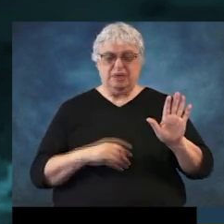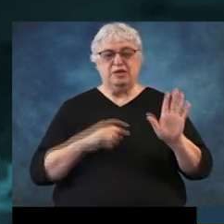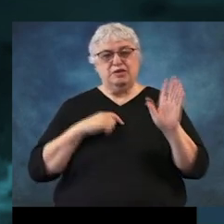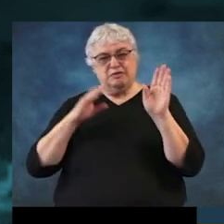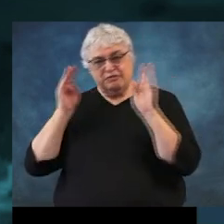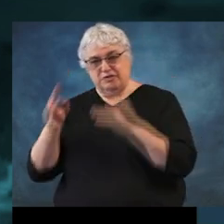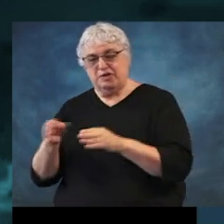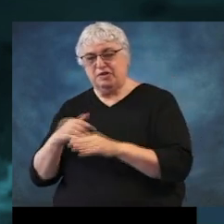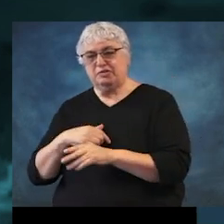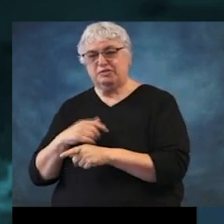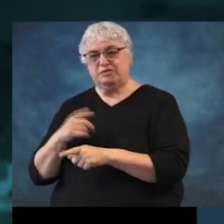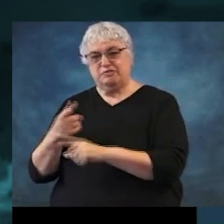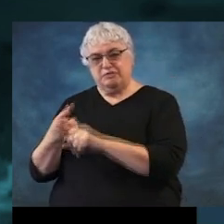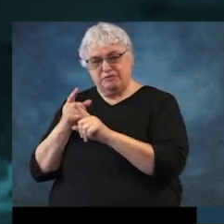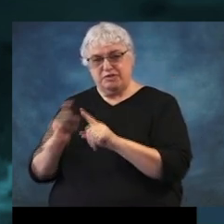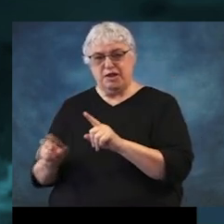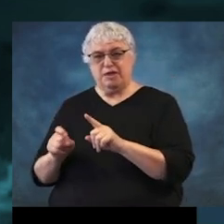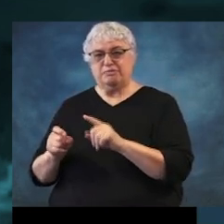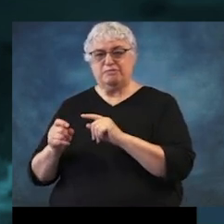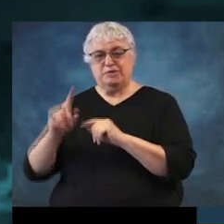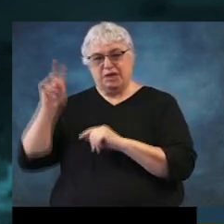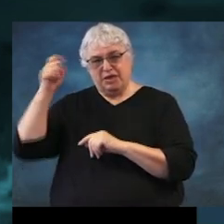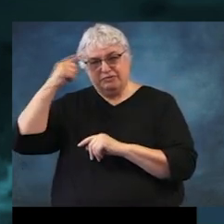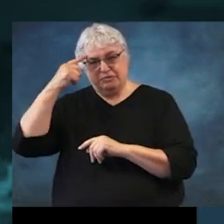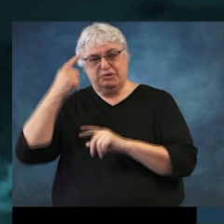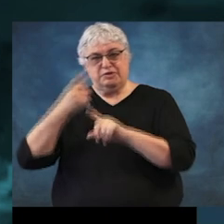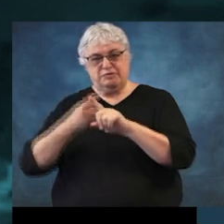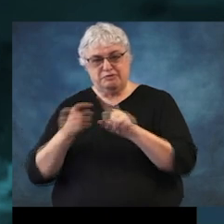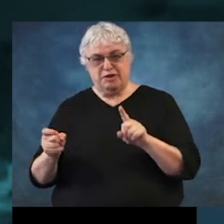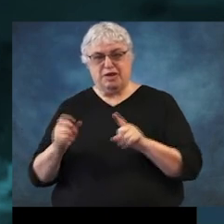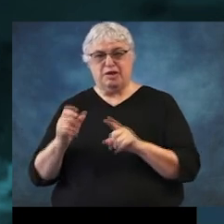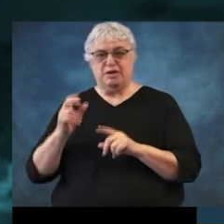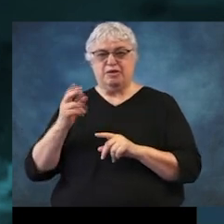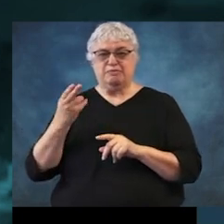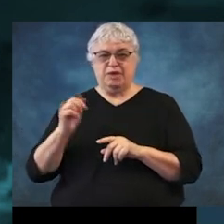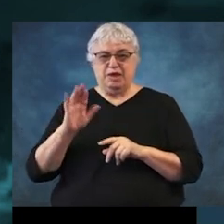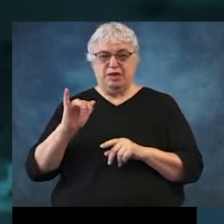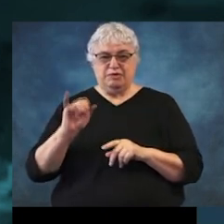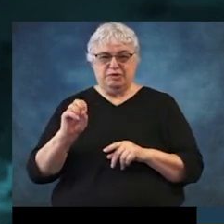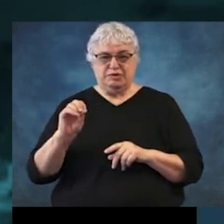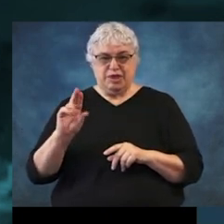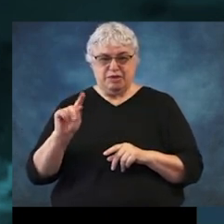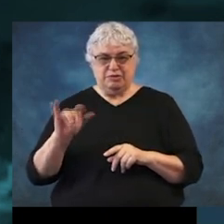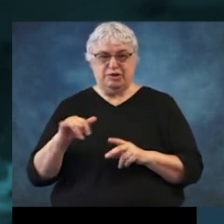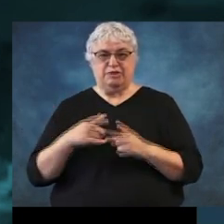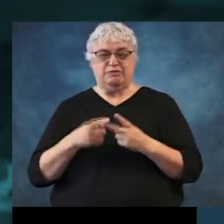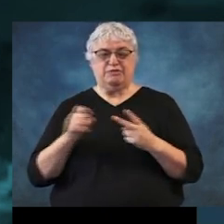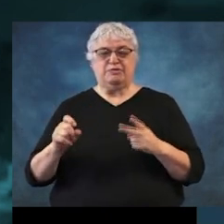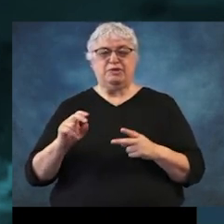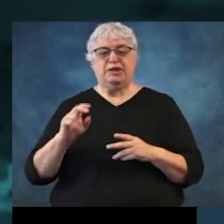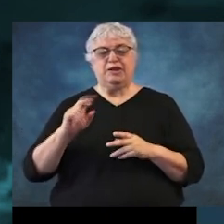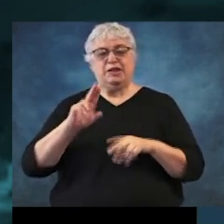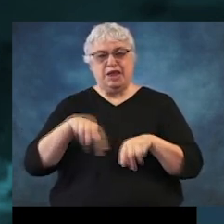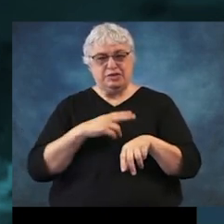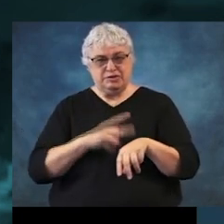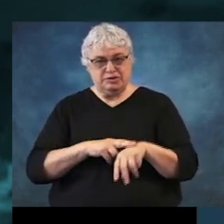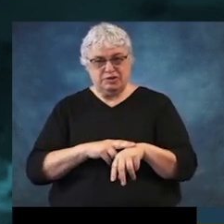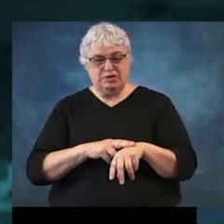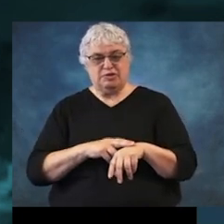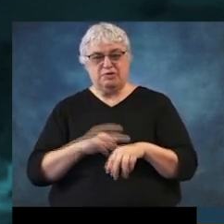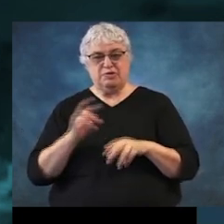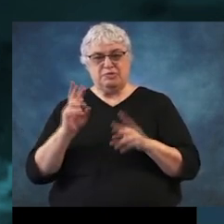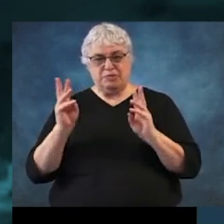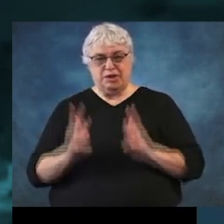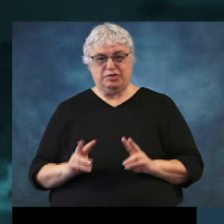on factual trusted information. And so make sure you go to the official sources, the National Weather Service, the National Hurricane